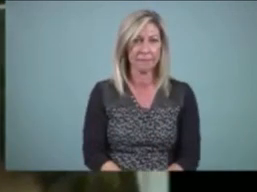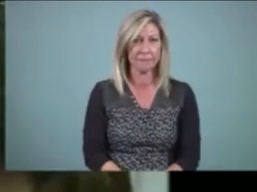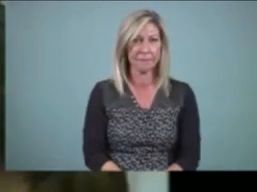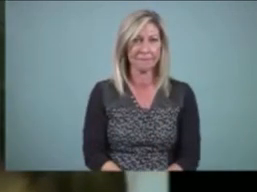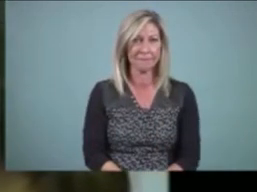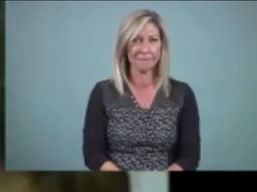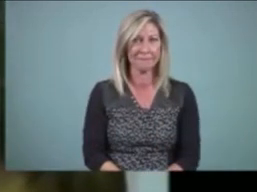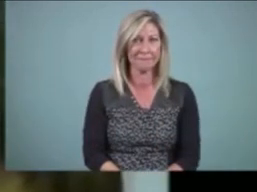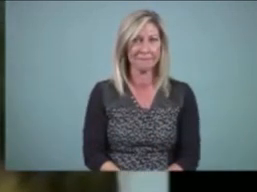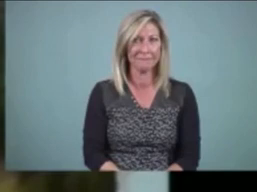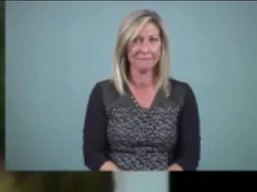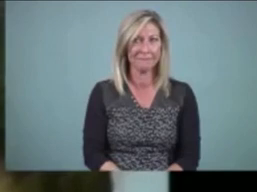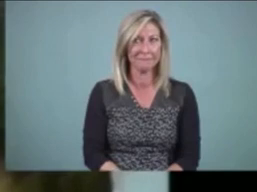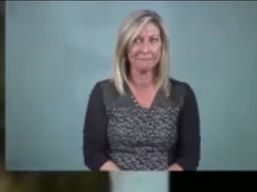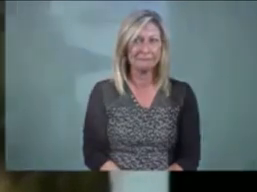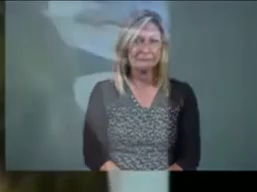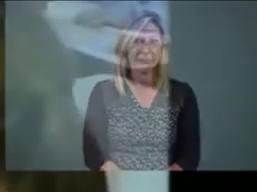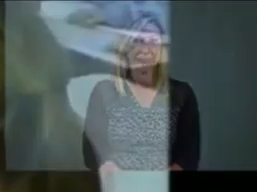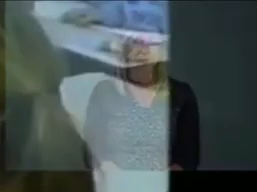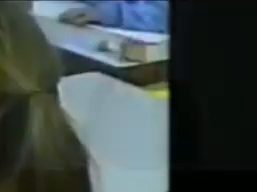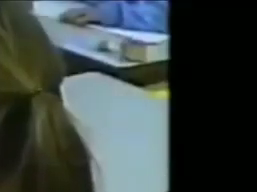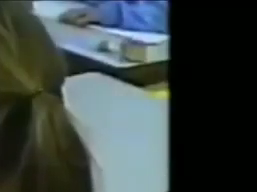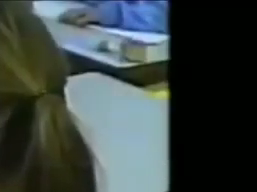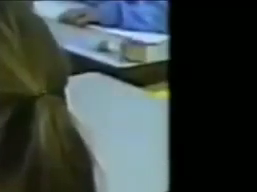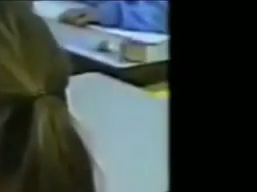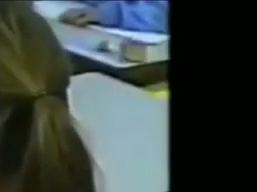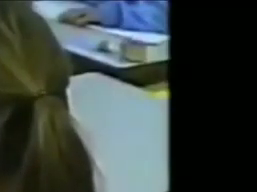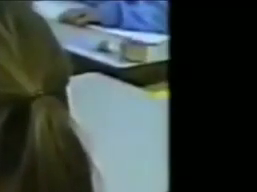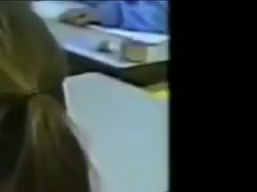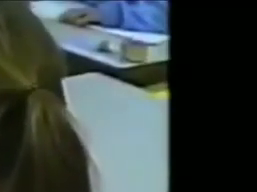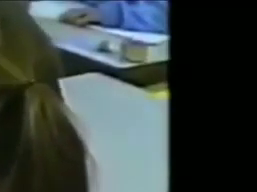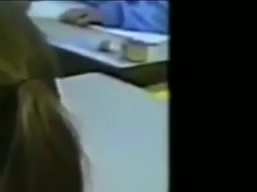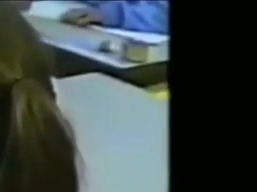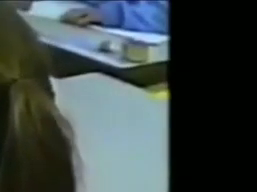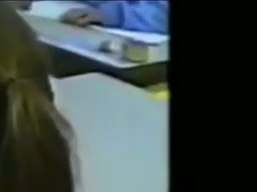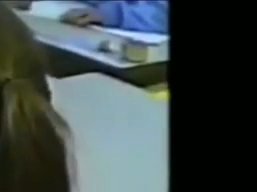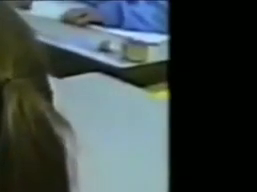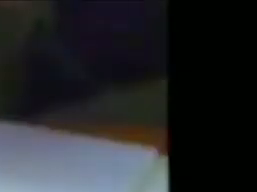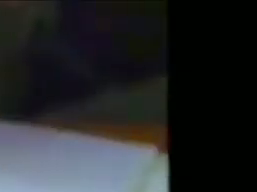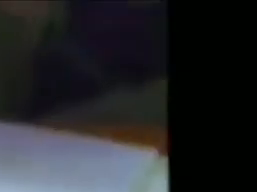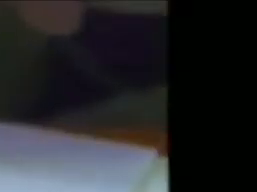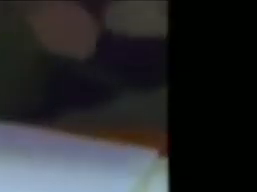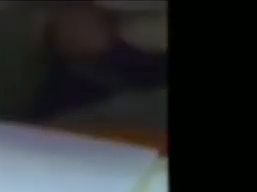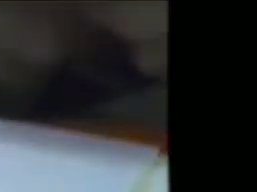I want to do it again. Yeah,